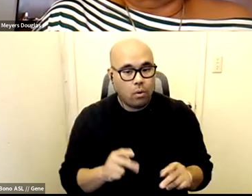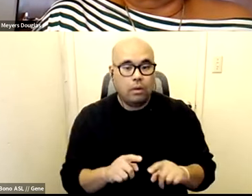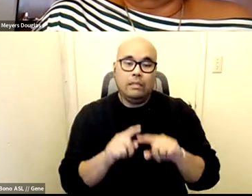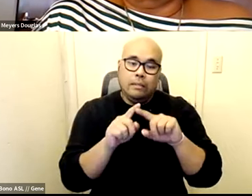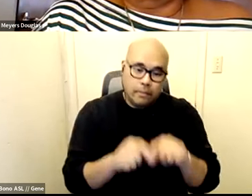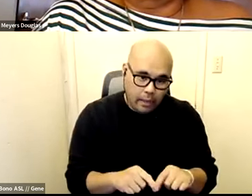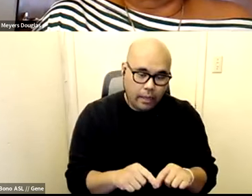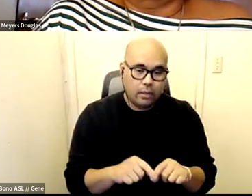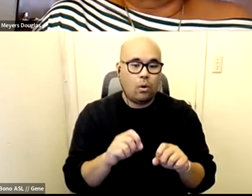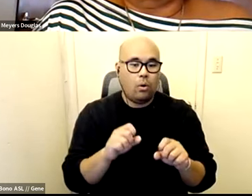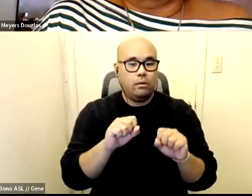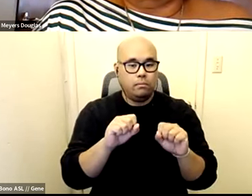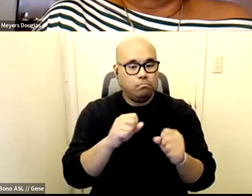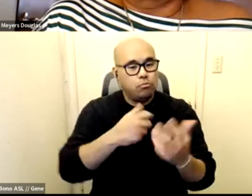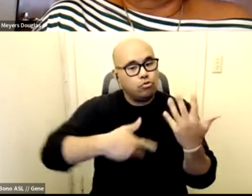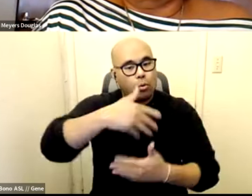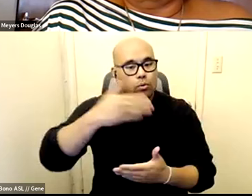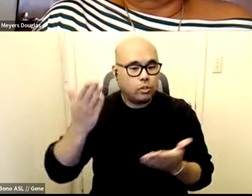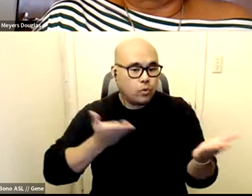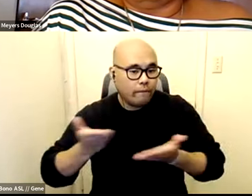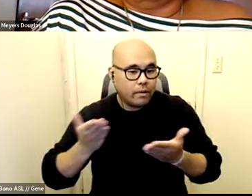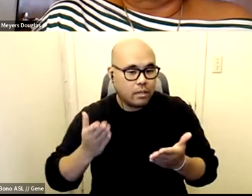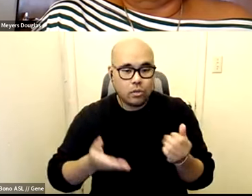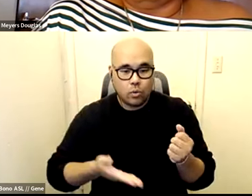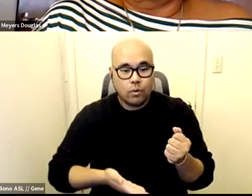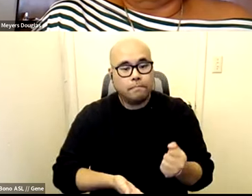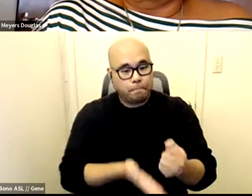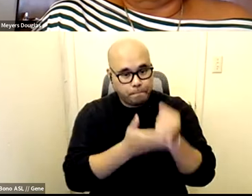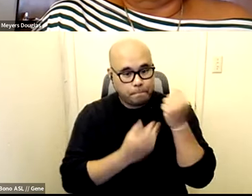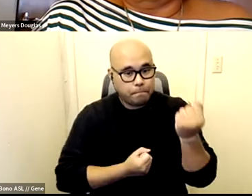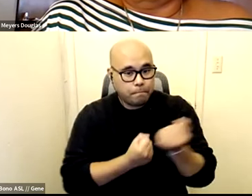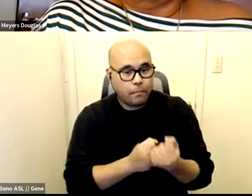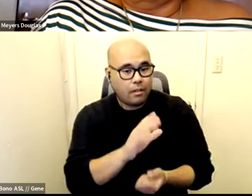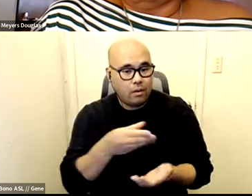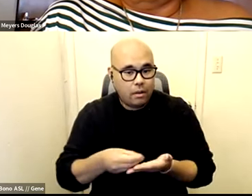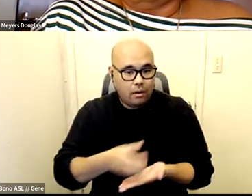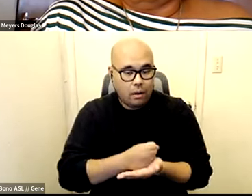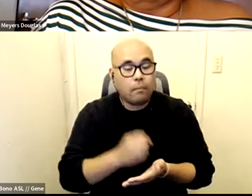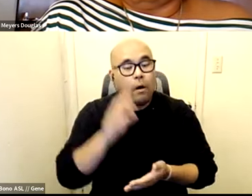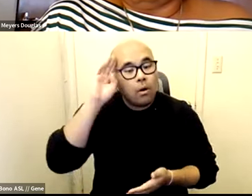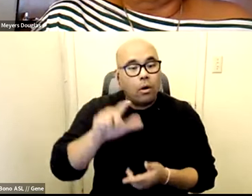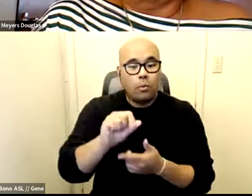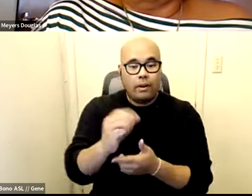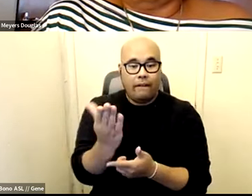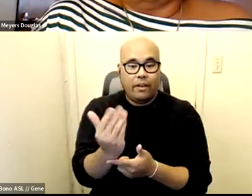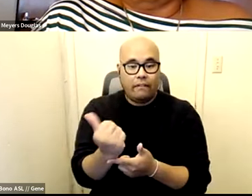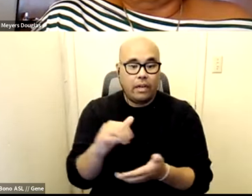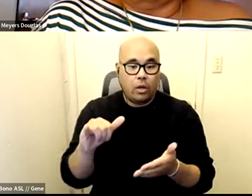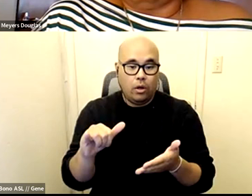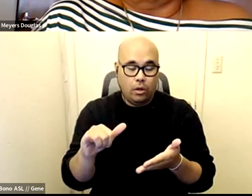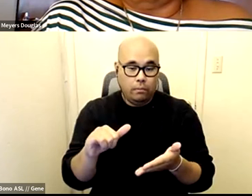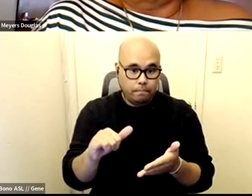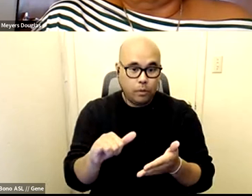services, you know, to supplement their income. Well, I know in 2015, New York City